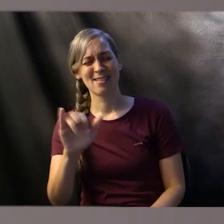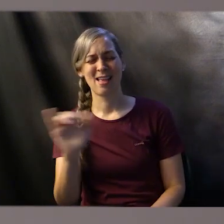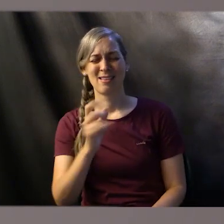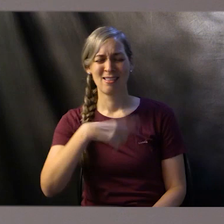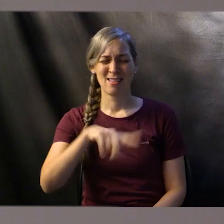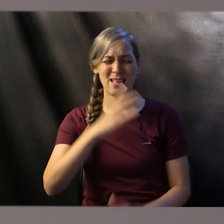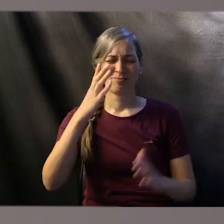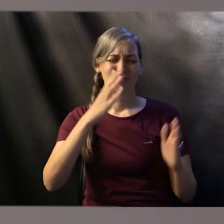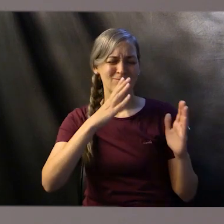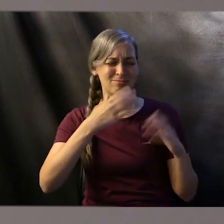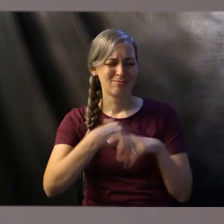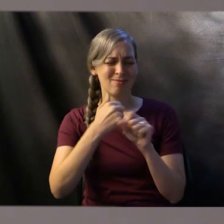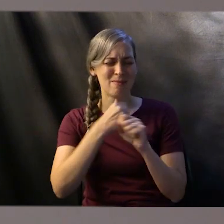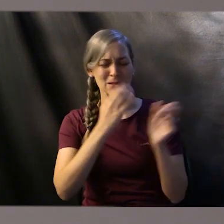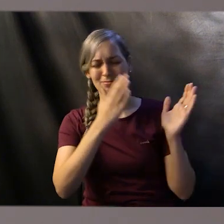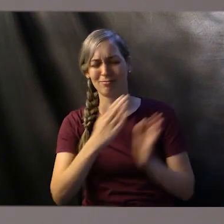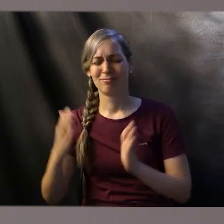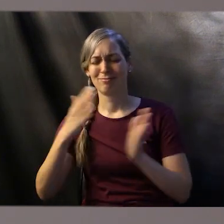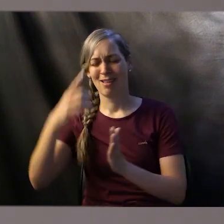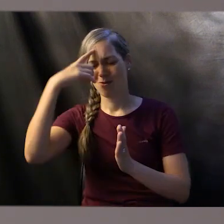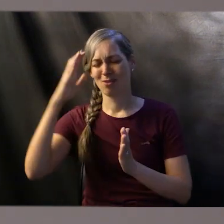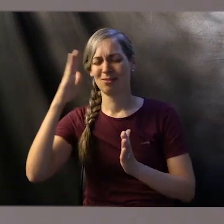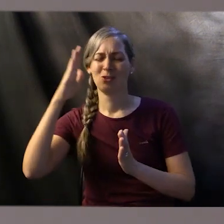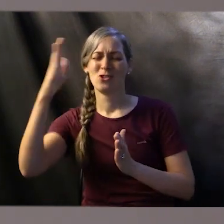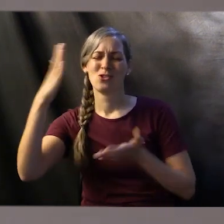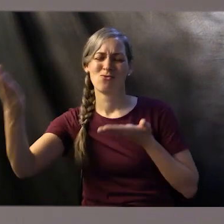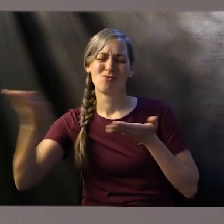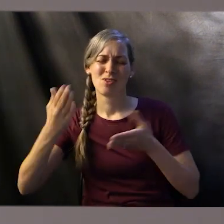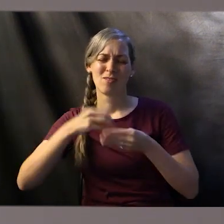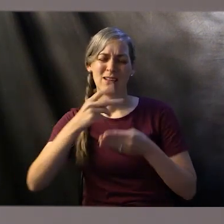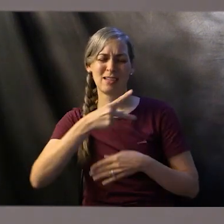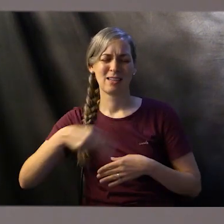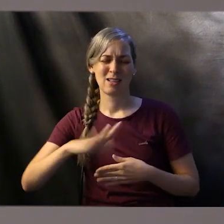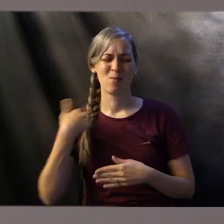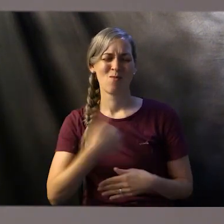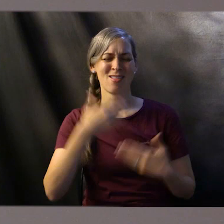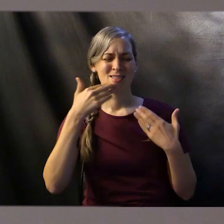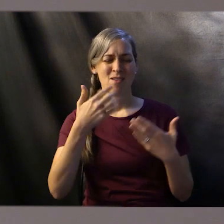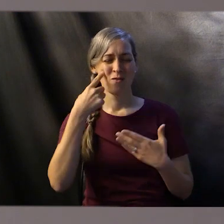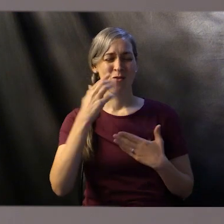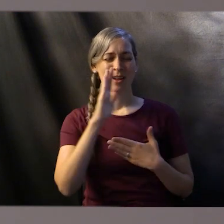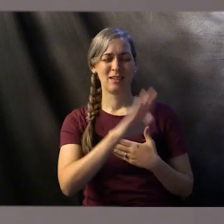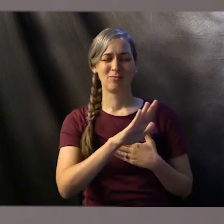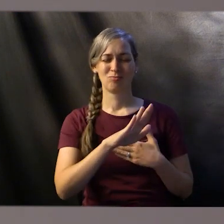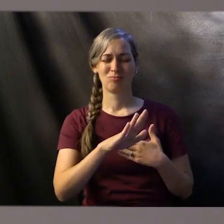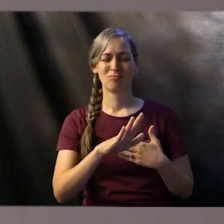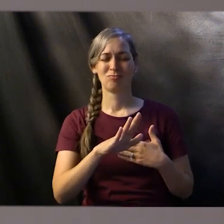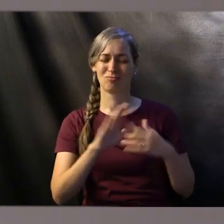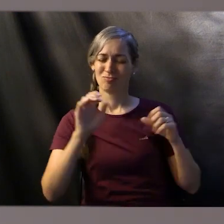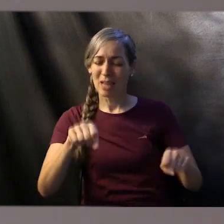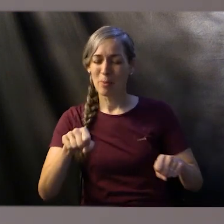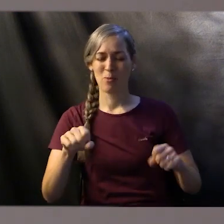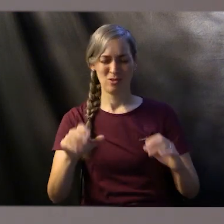as they look forward to the future in their plans to serve the kingdom. Father, thank you for